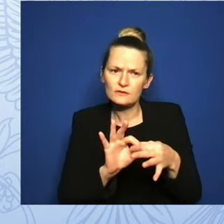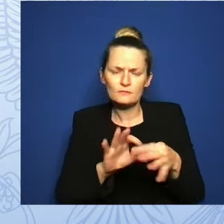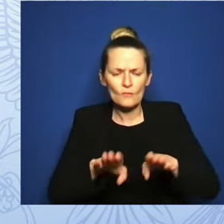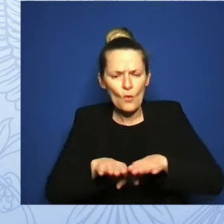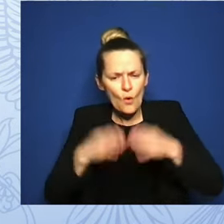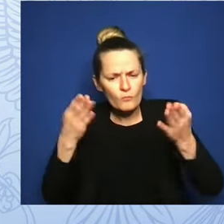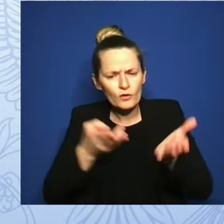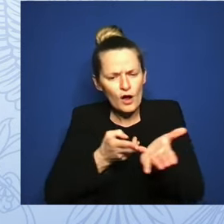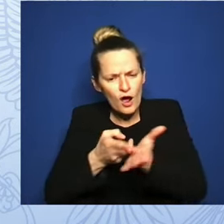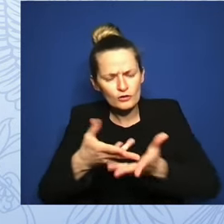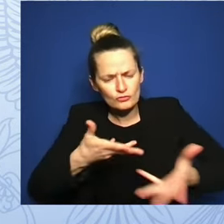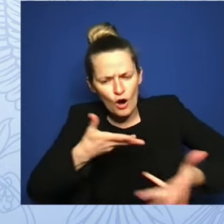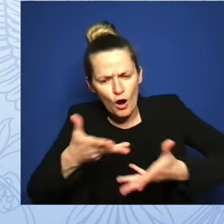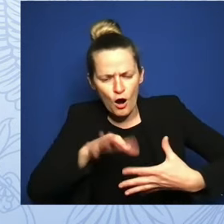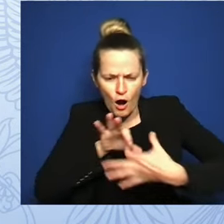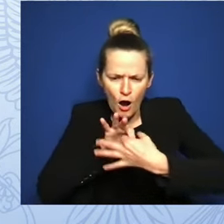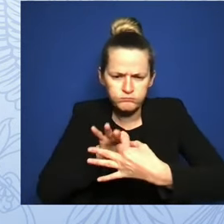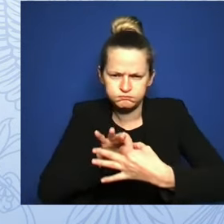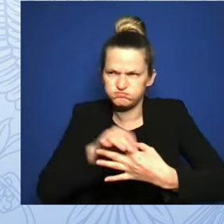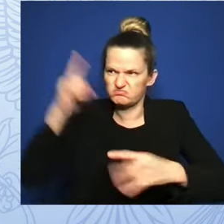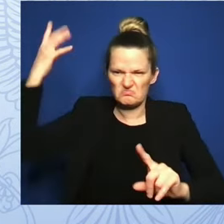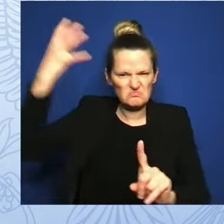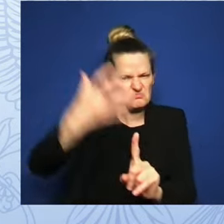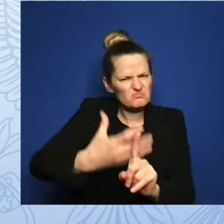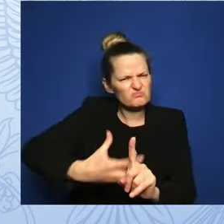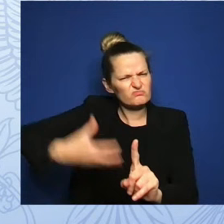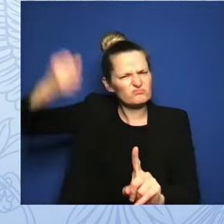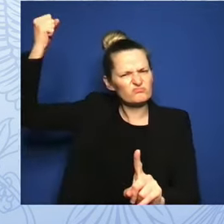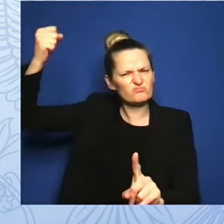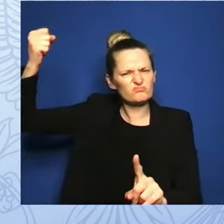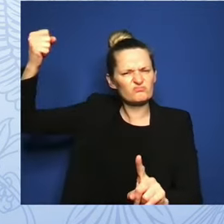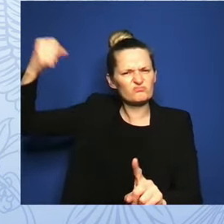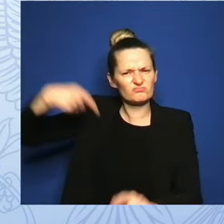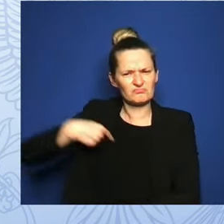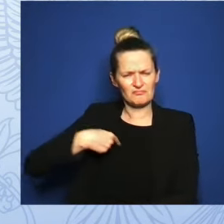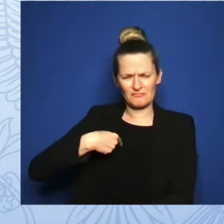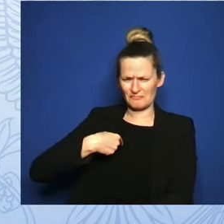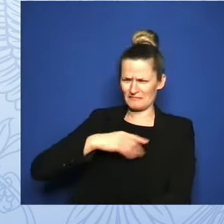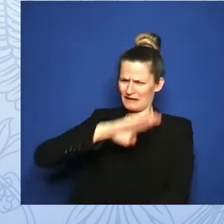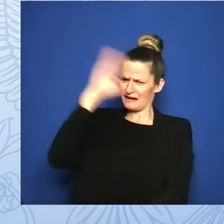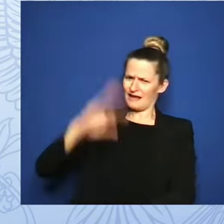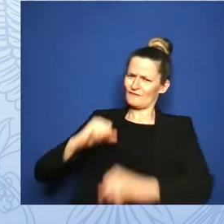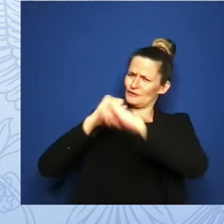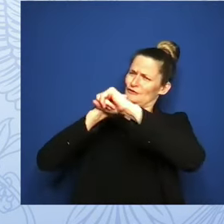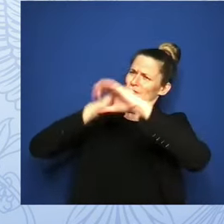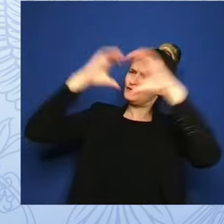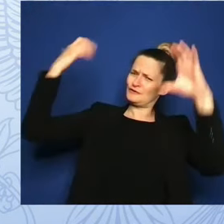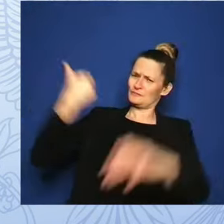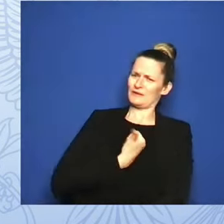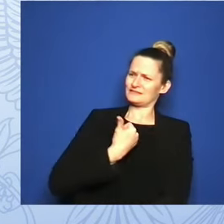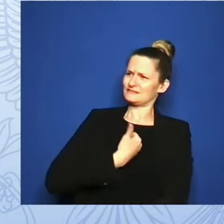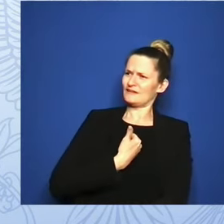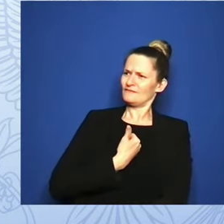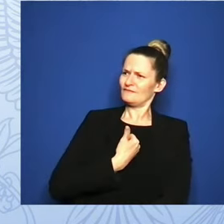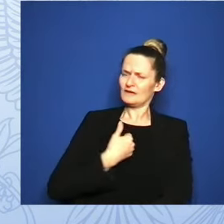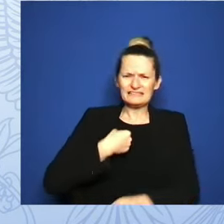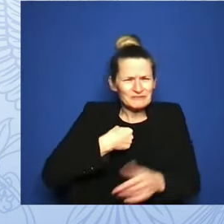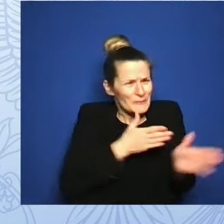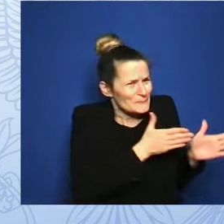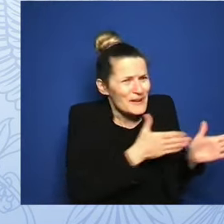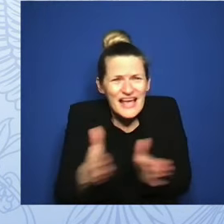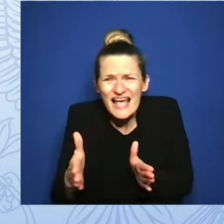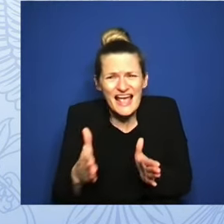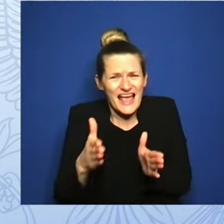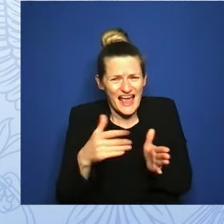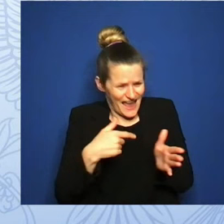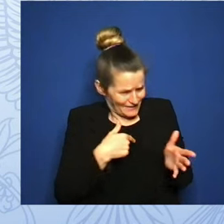I never thought I would need an abortion for a planned pregnancy, let alone two, but I did. And those were the right